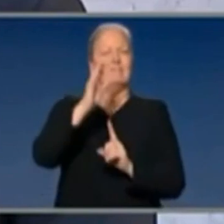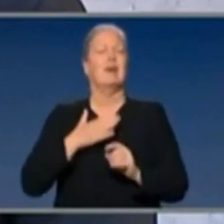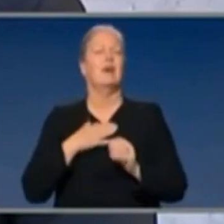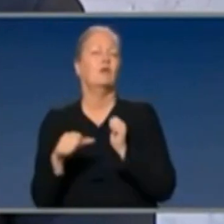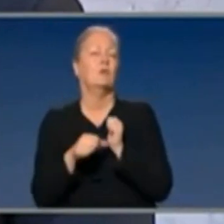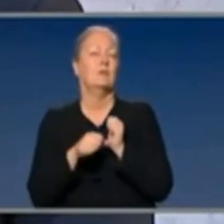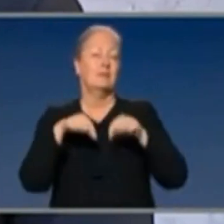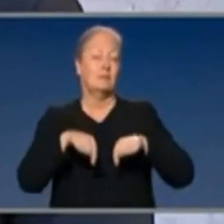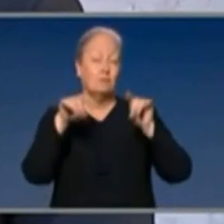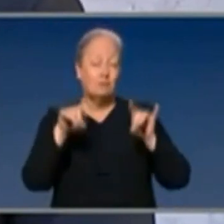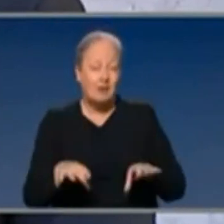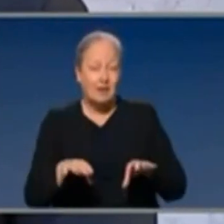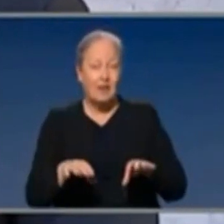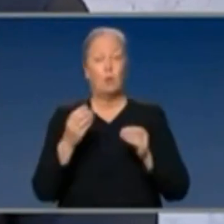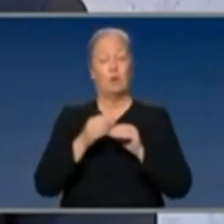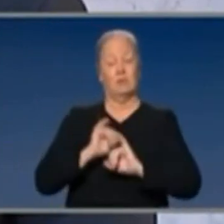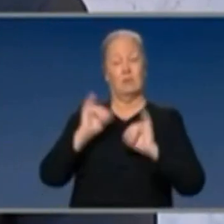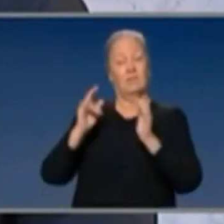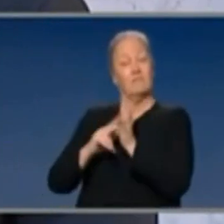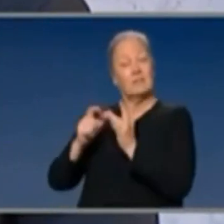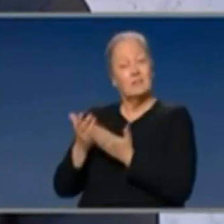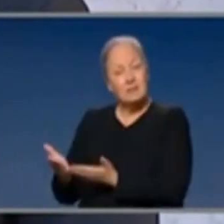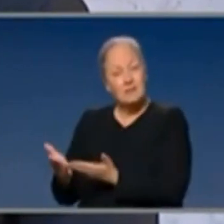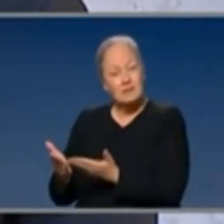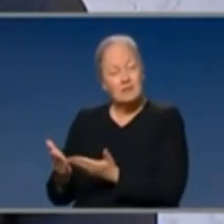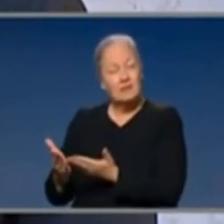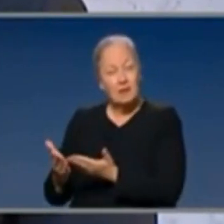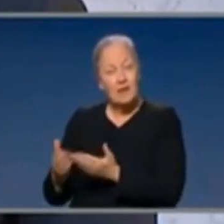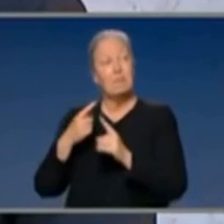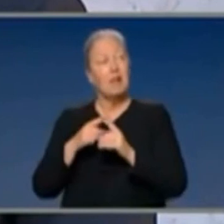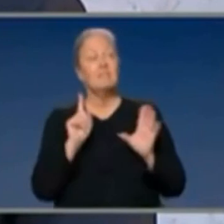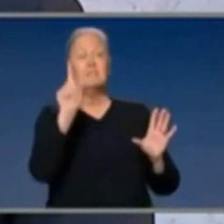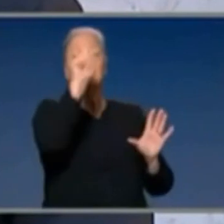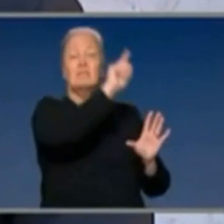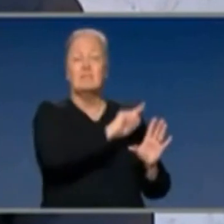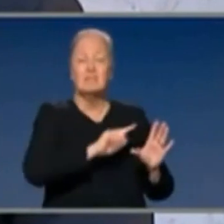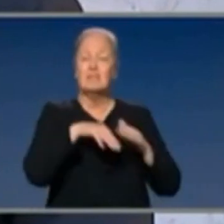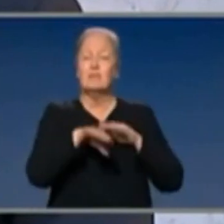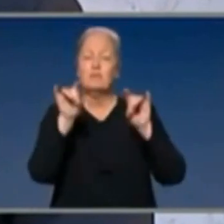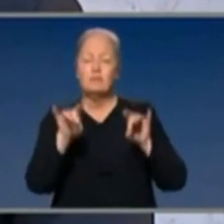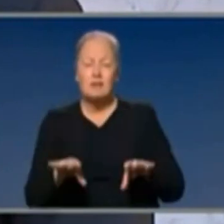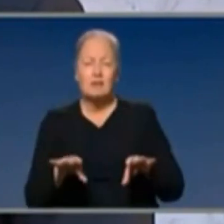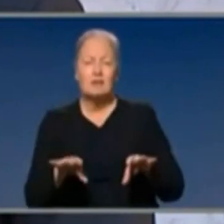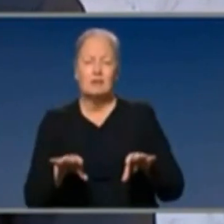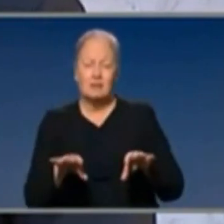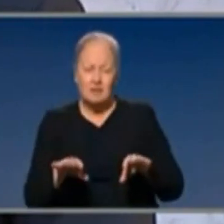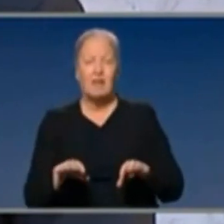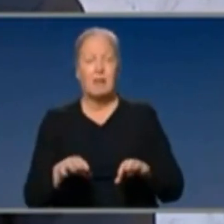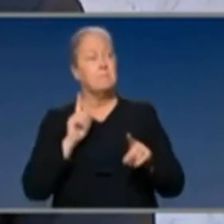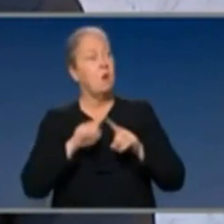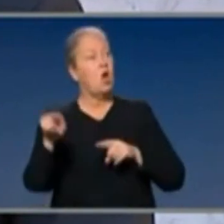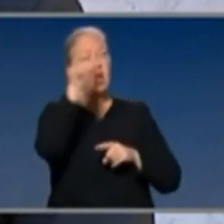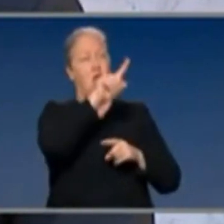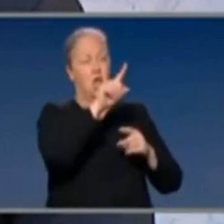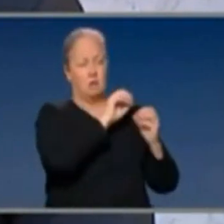quite ravaged area of Victoria at the moment or in other parts of the country which have been able to remain largely COVID